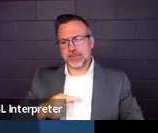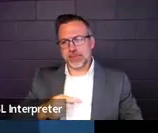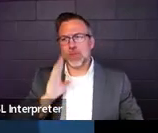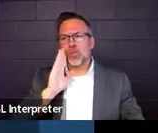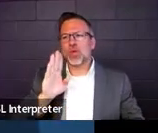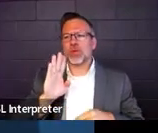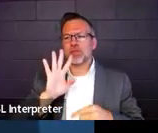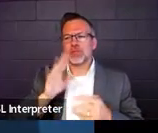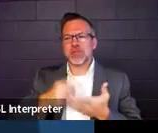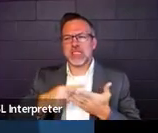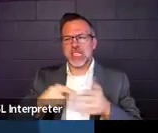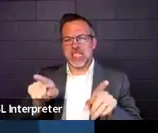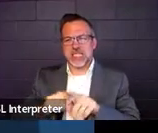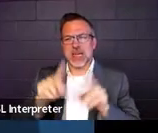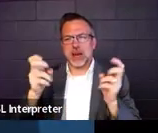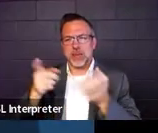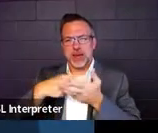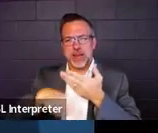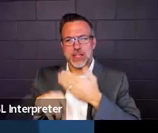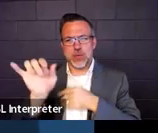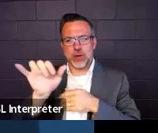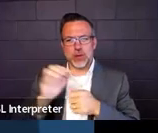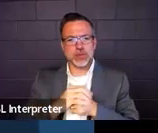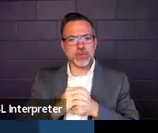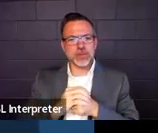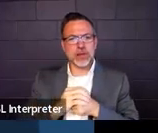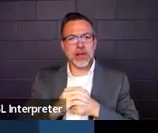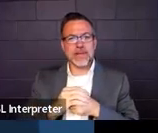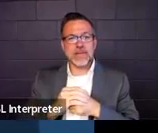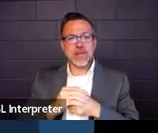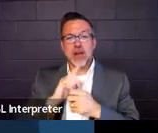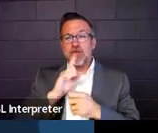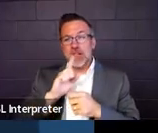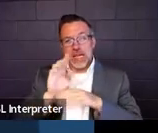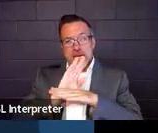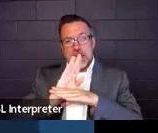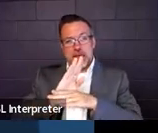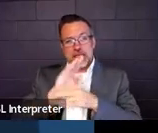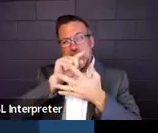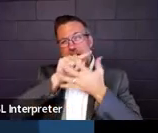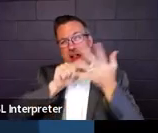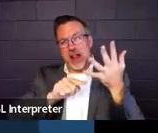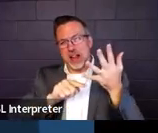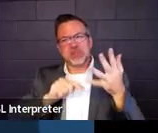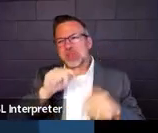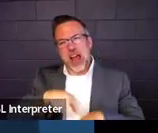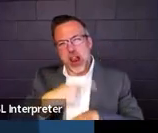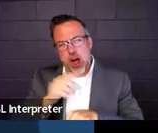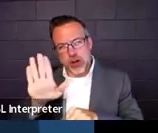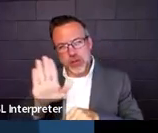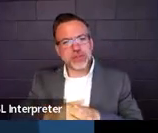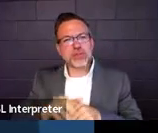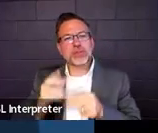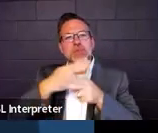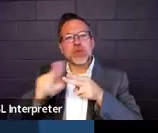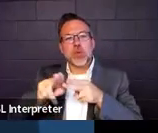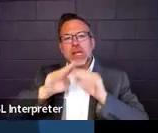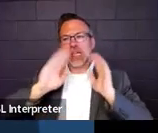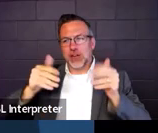it's kind of a big agenda. Makes it seem long, but it won't be long. We're going to do quick introductions.